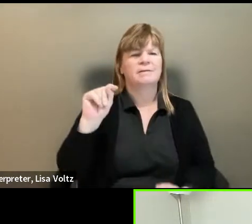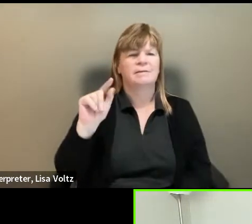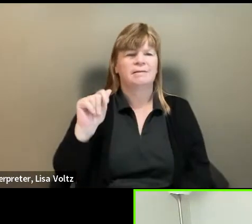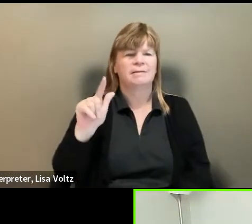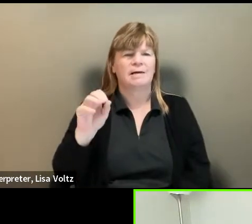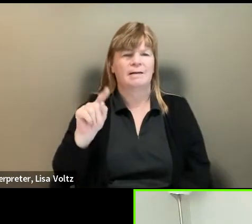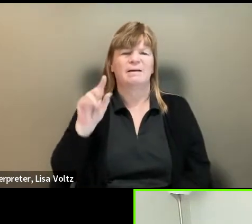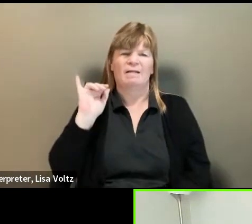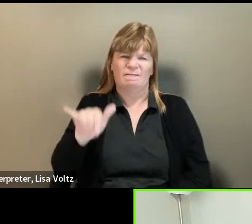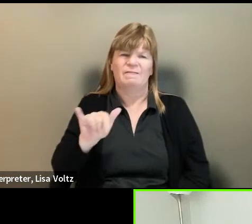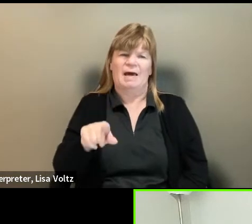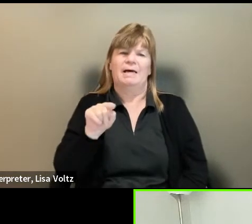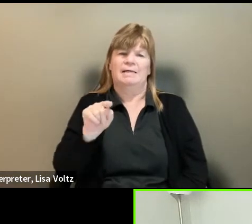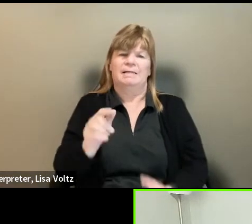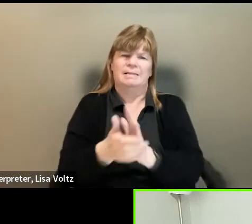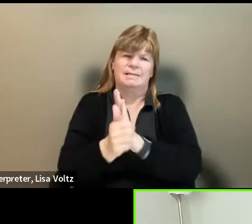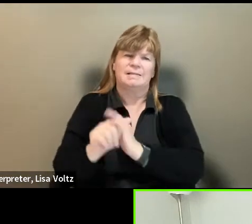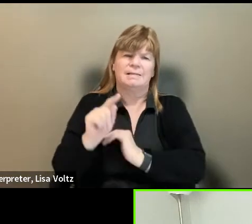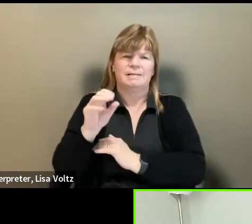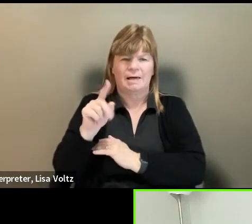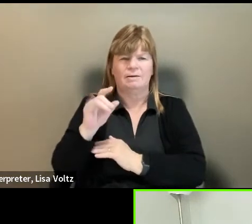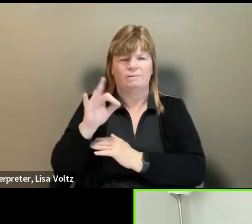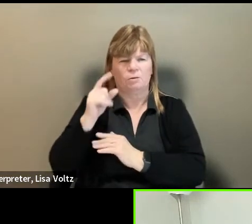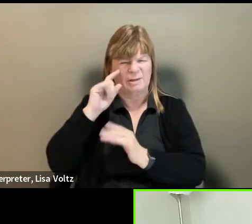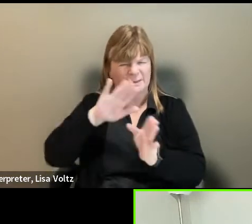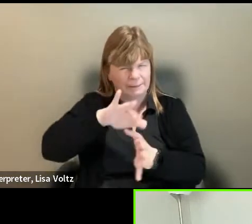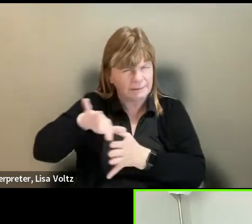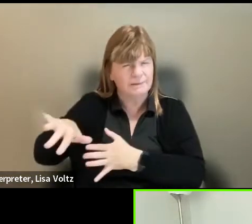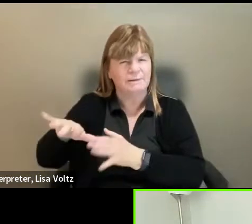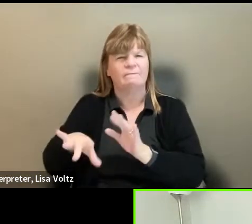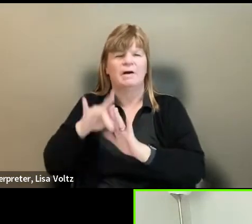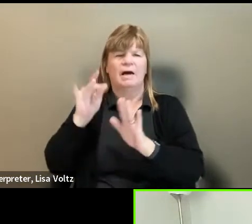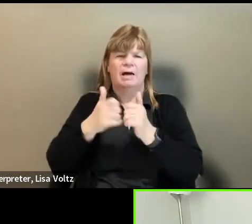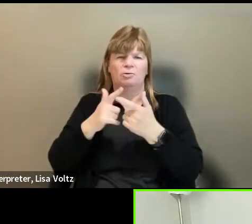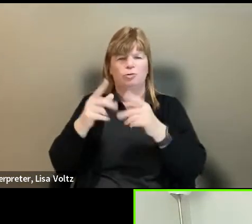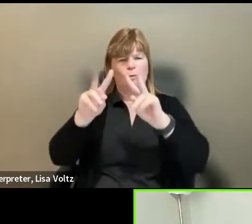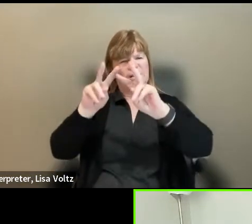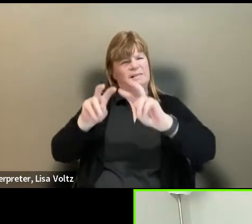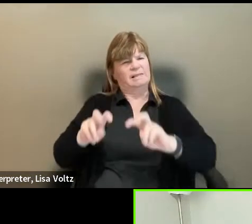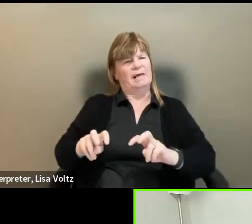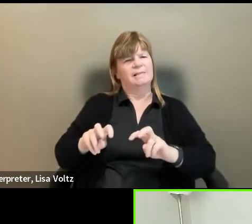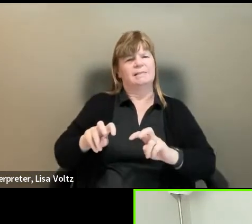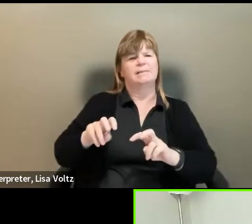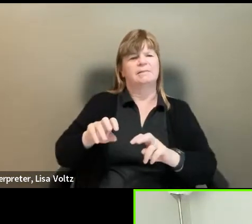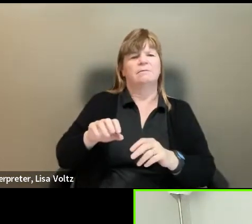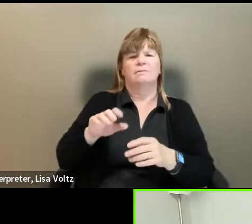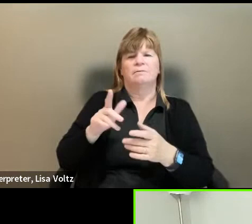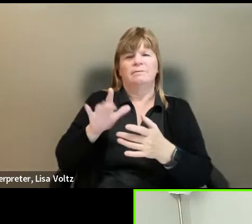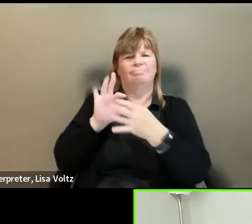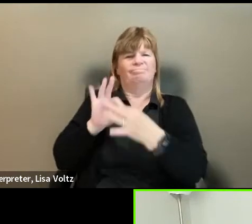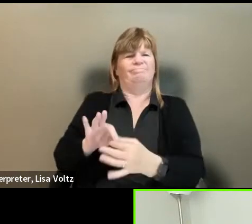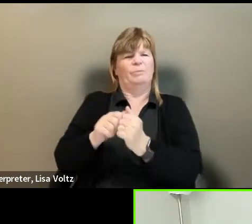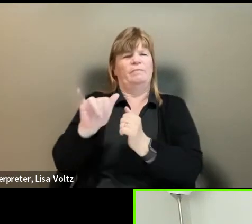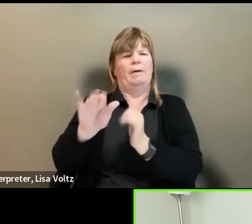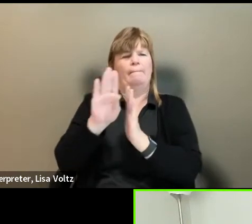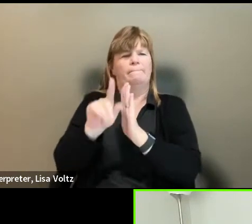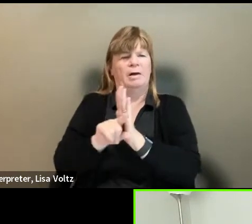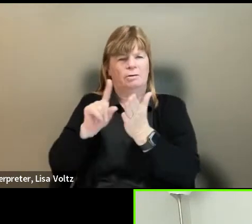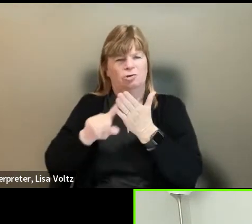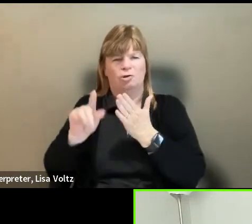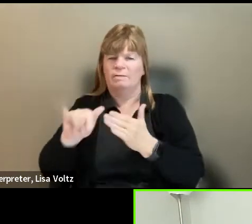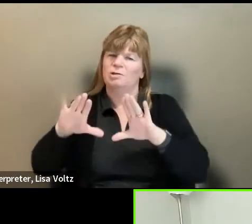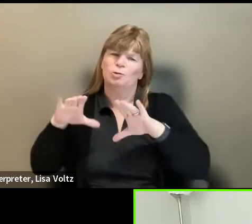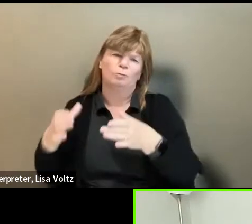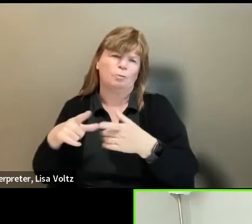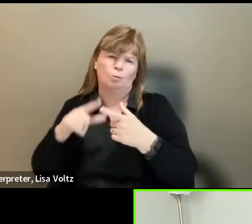if we can get over and find ways to assess the background check, this is a talent pool that can help employers really